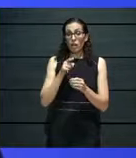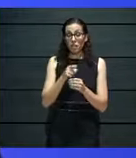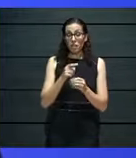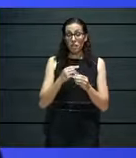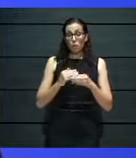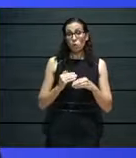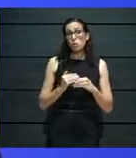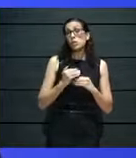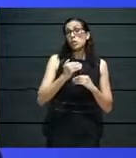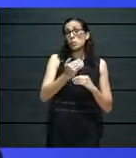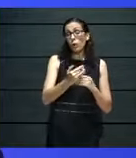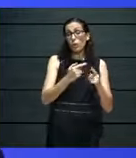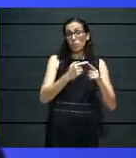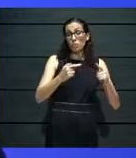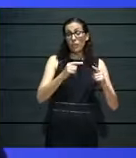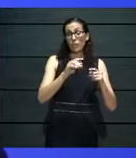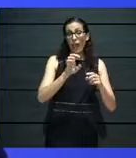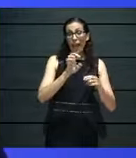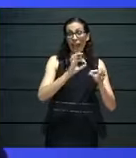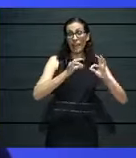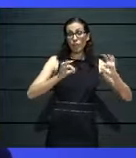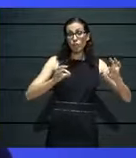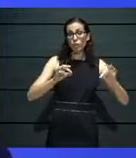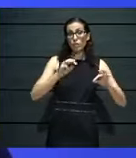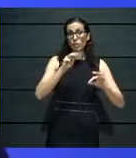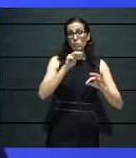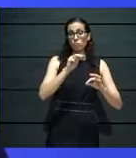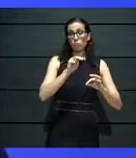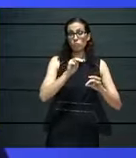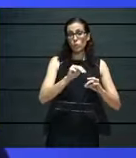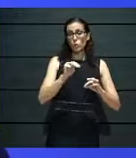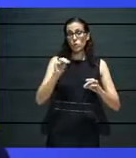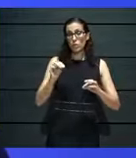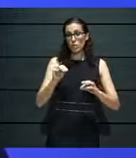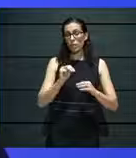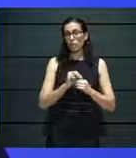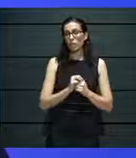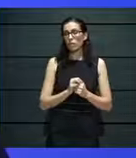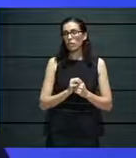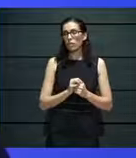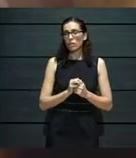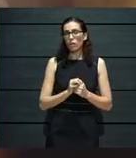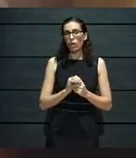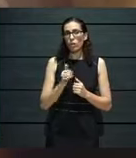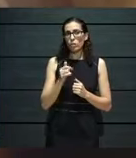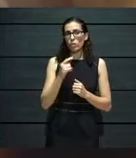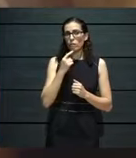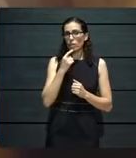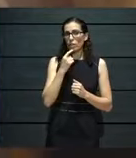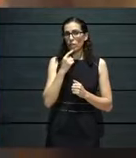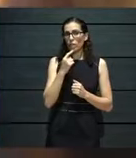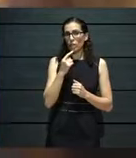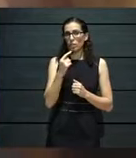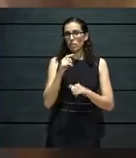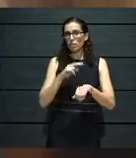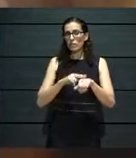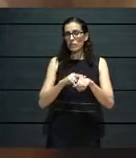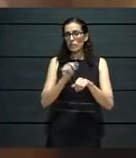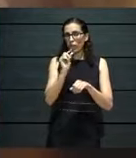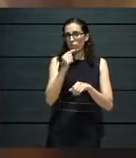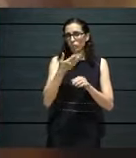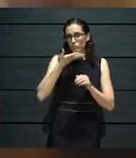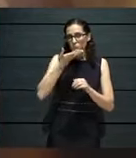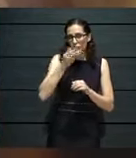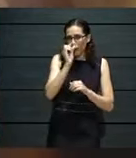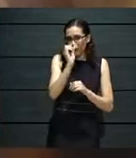music and engage with other forms of art. Tina, I don't know whether you're on Zoom and maybe you can give a bit of an outline about